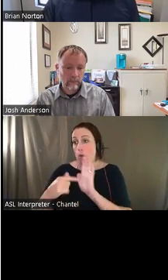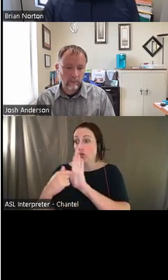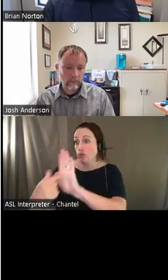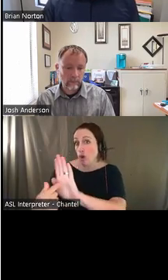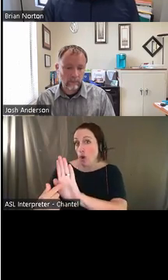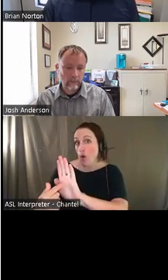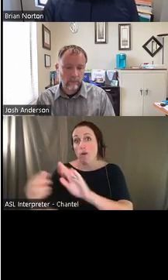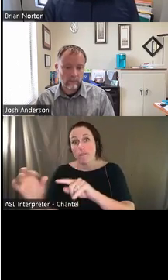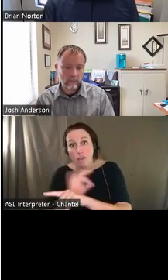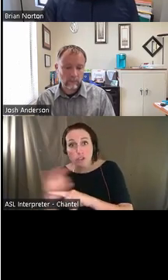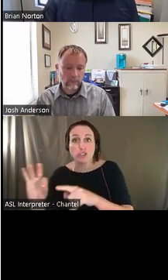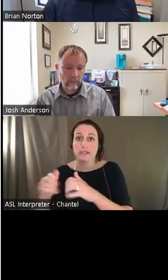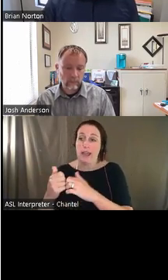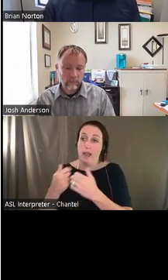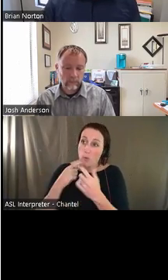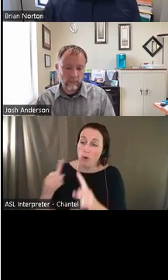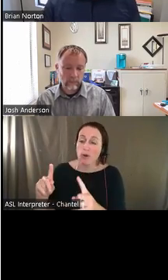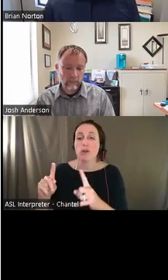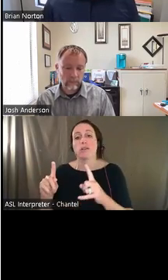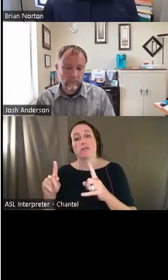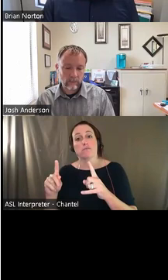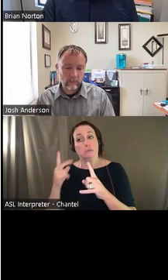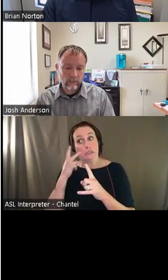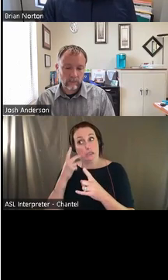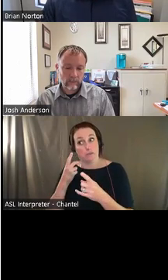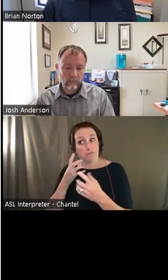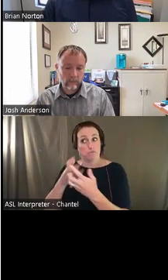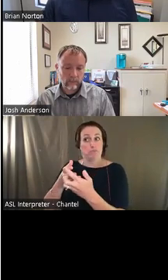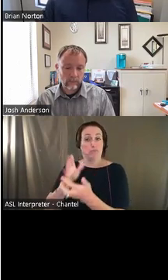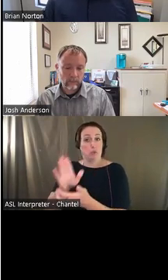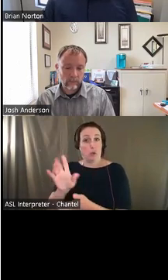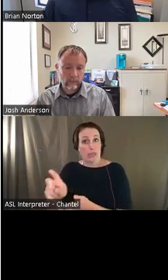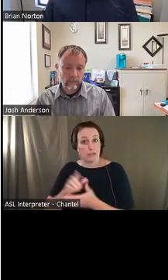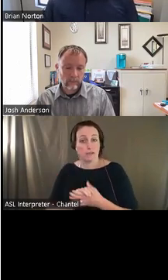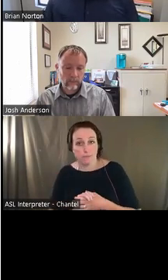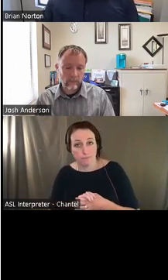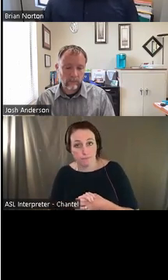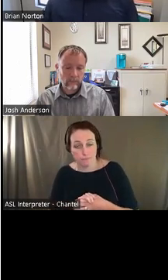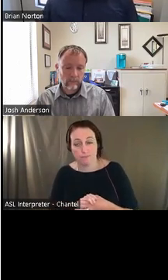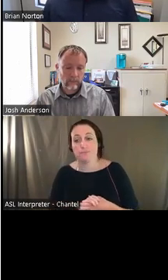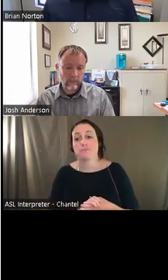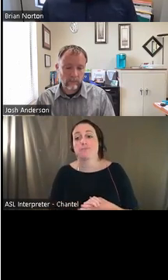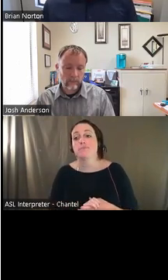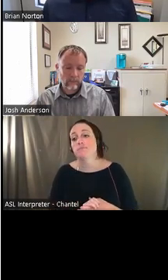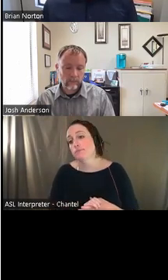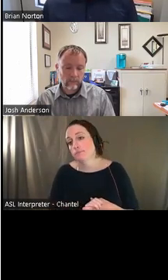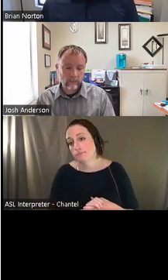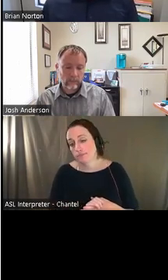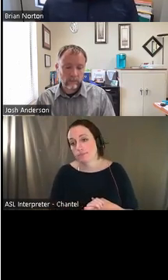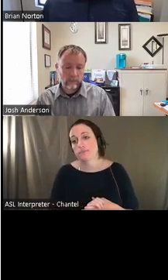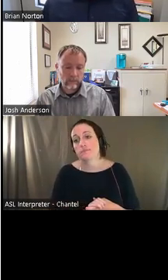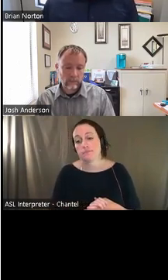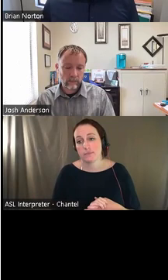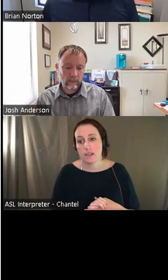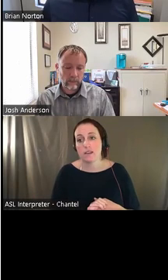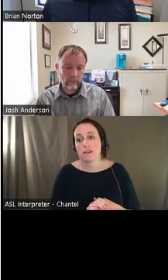particular product or a particular item is going to meet the needs of the person that you're working with, or that particular person can do the same thing. It